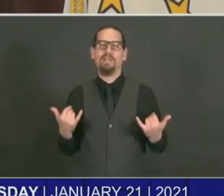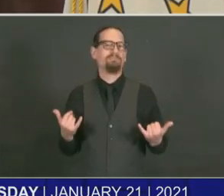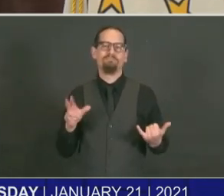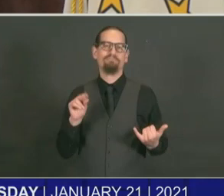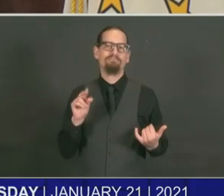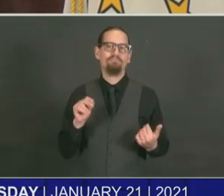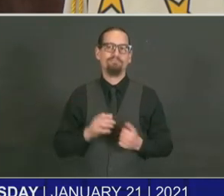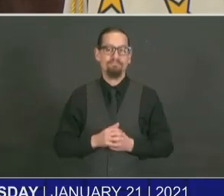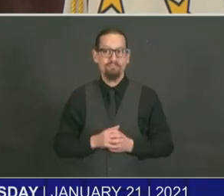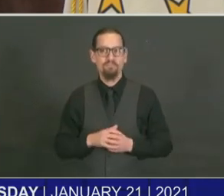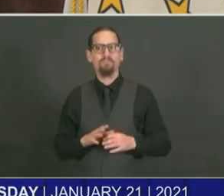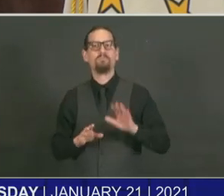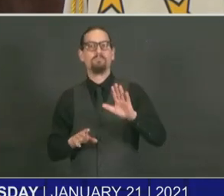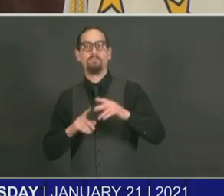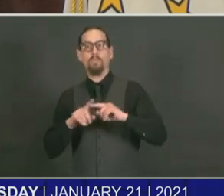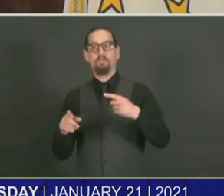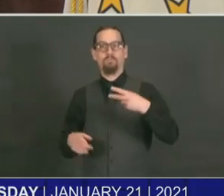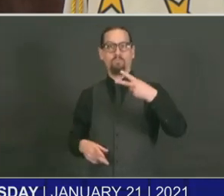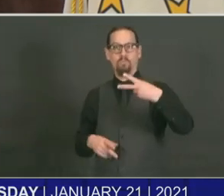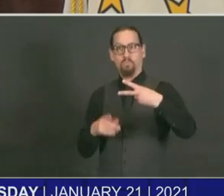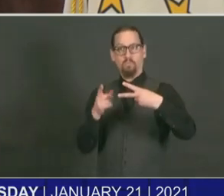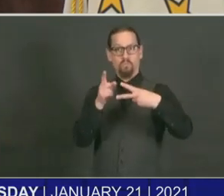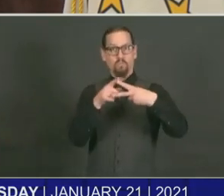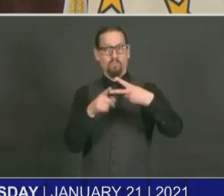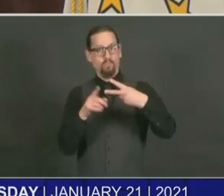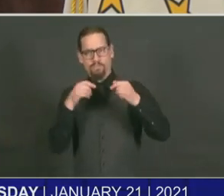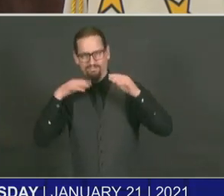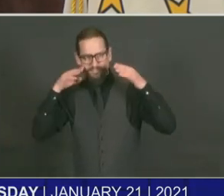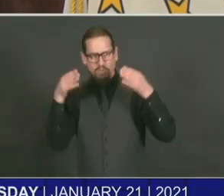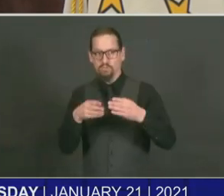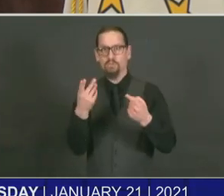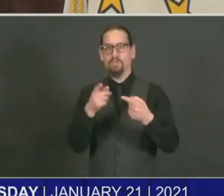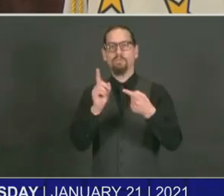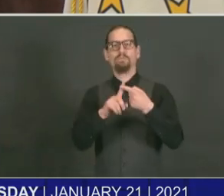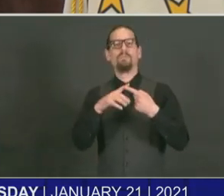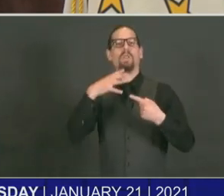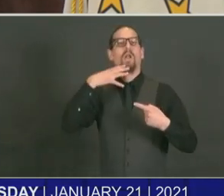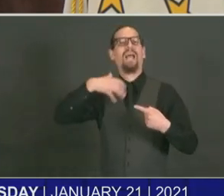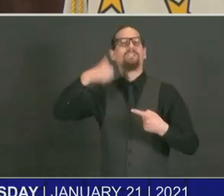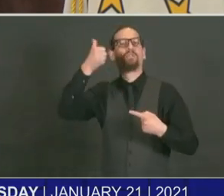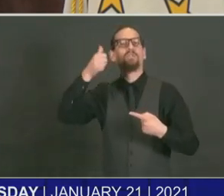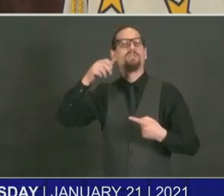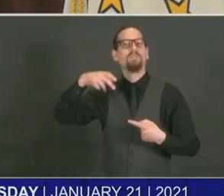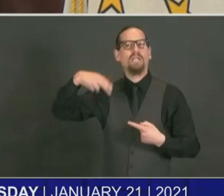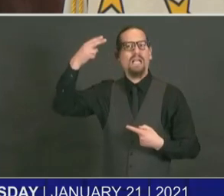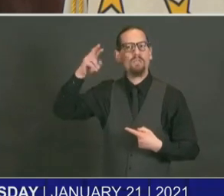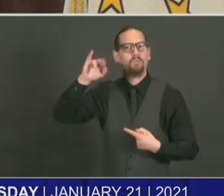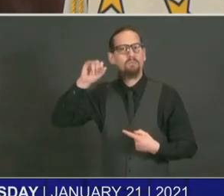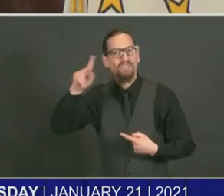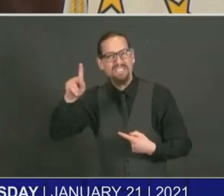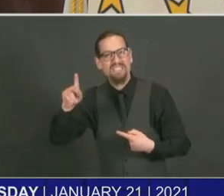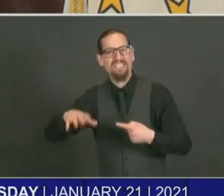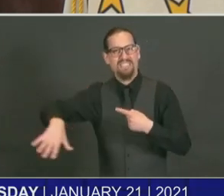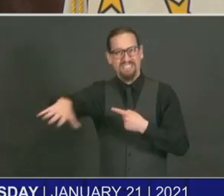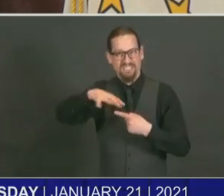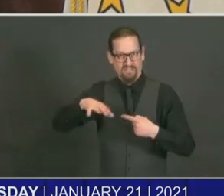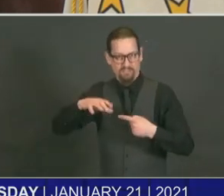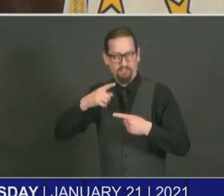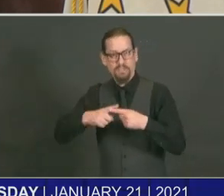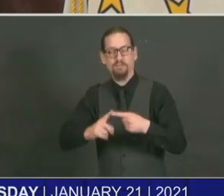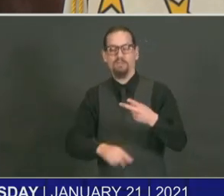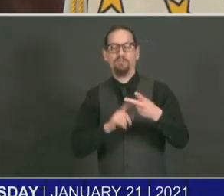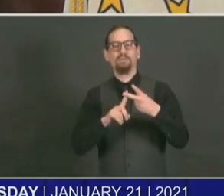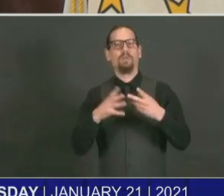vaccinate. However, even within these two groups, we cannot vaccinate everyone right away. That is why we have to take a